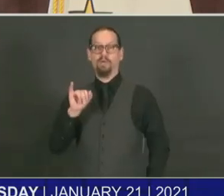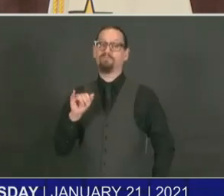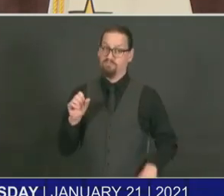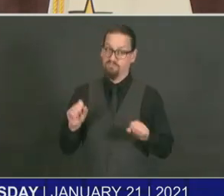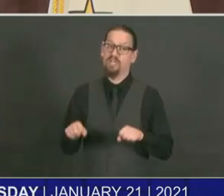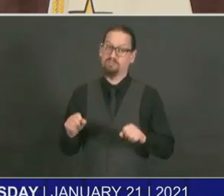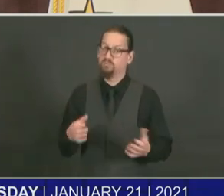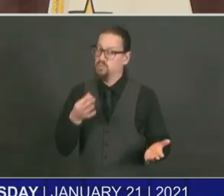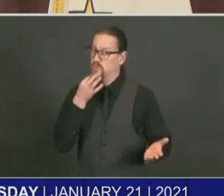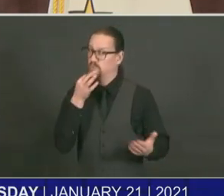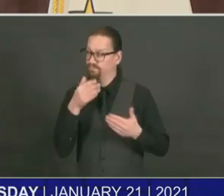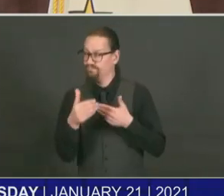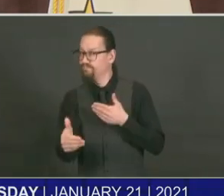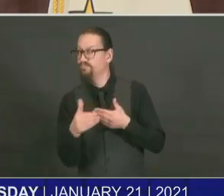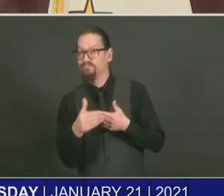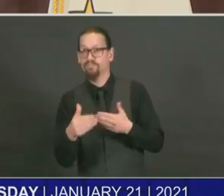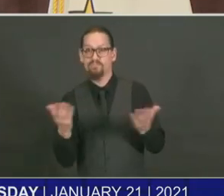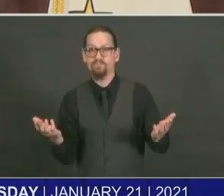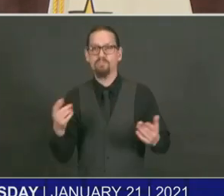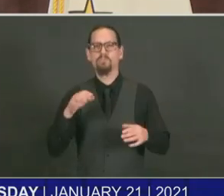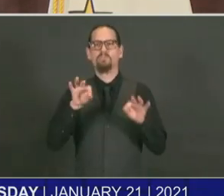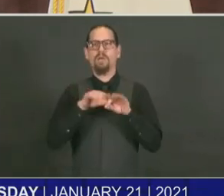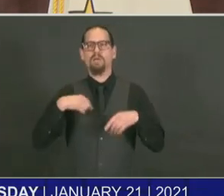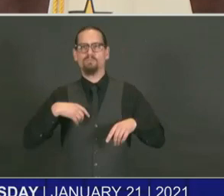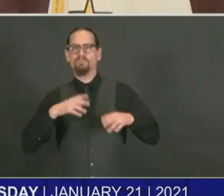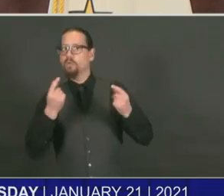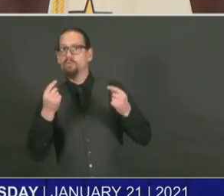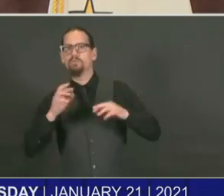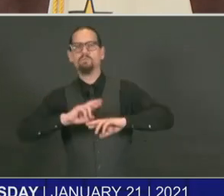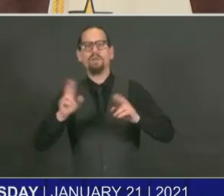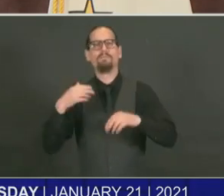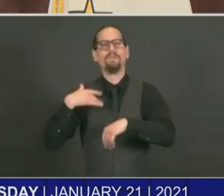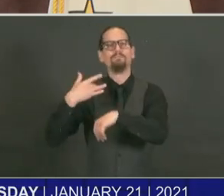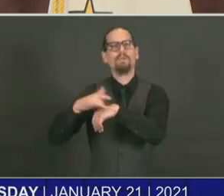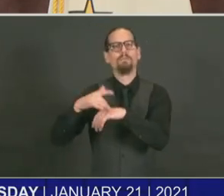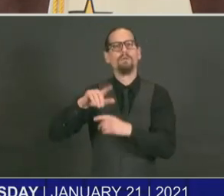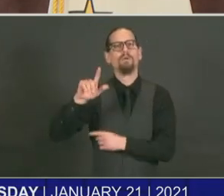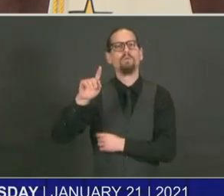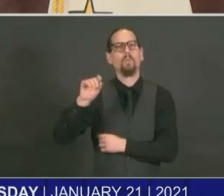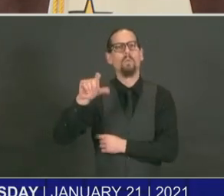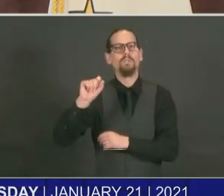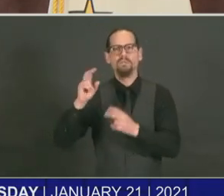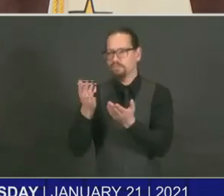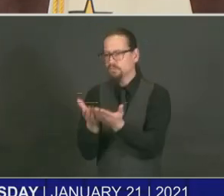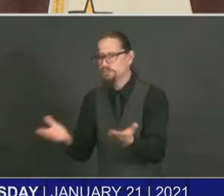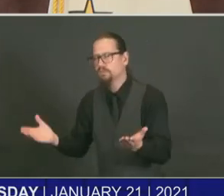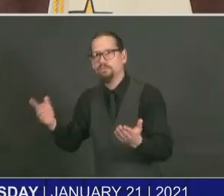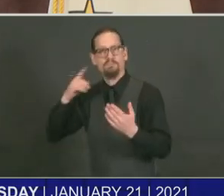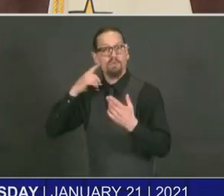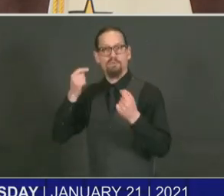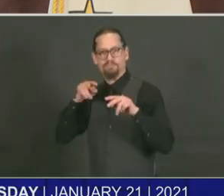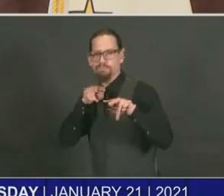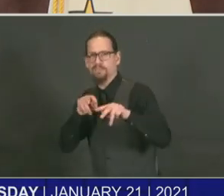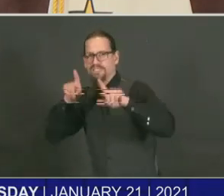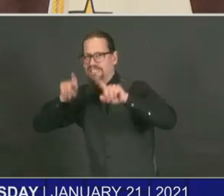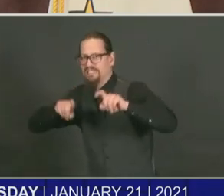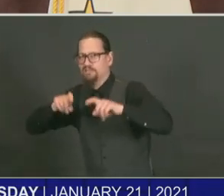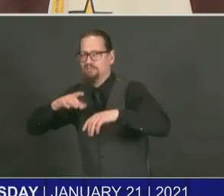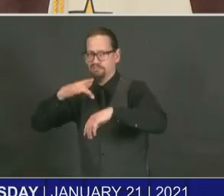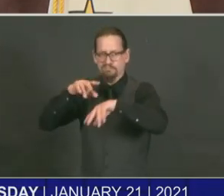for you, getting tested regularly, accessing the treatment, wearing your mask